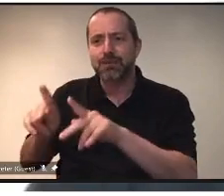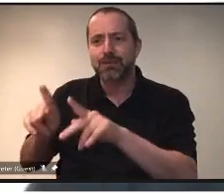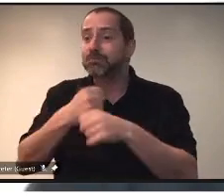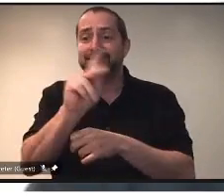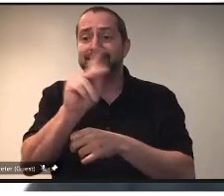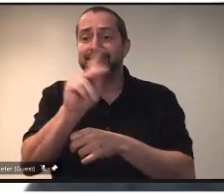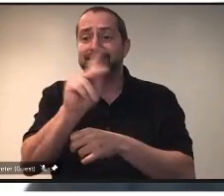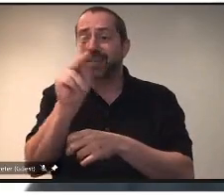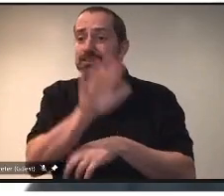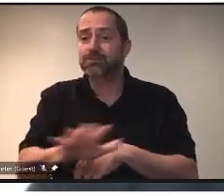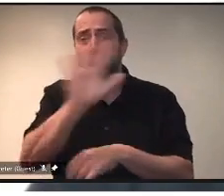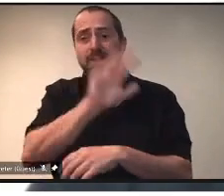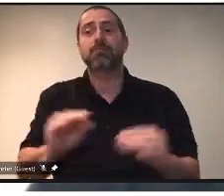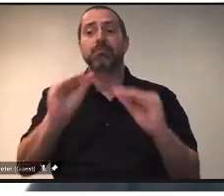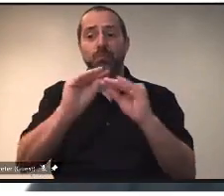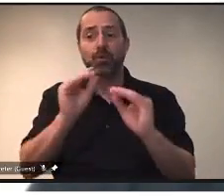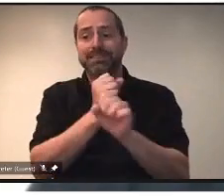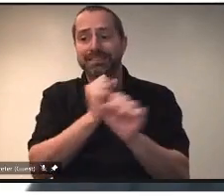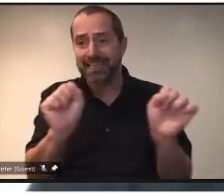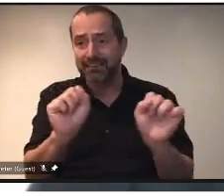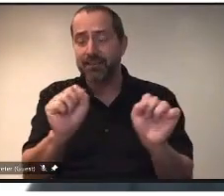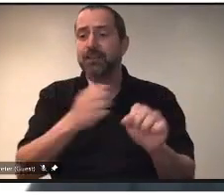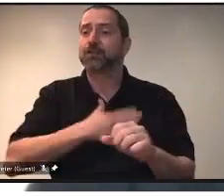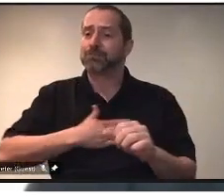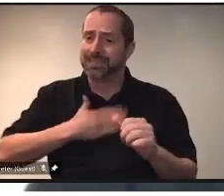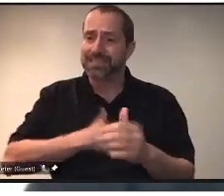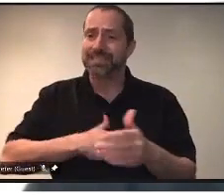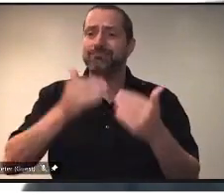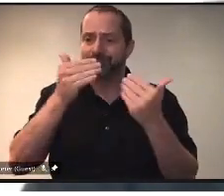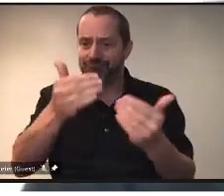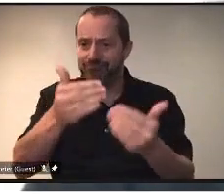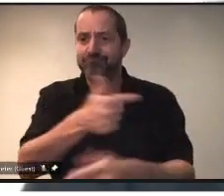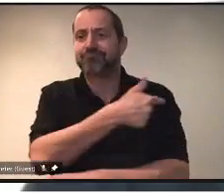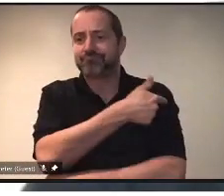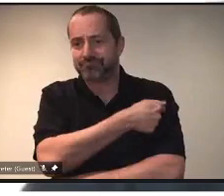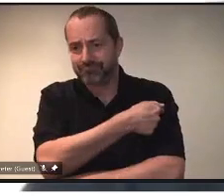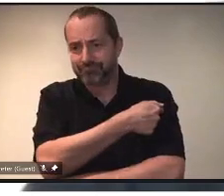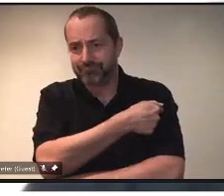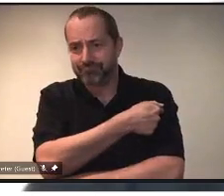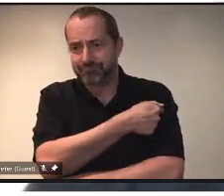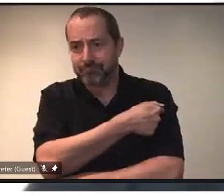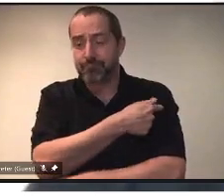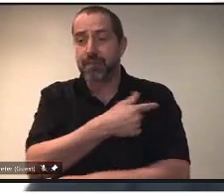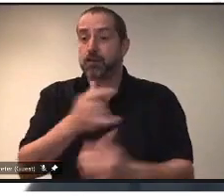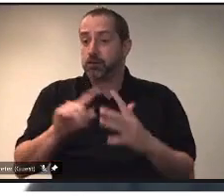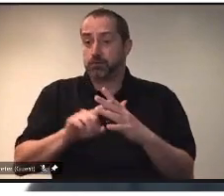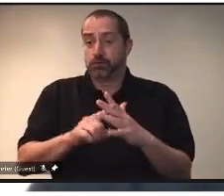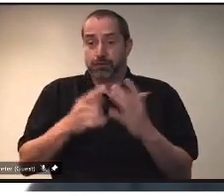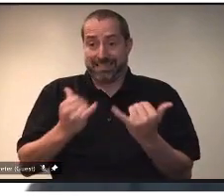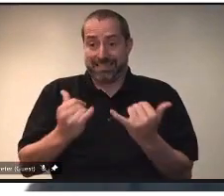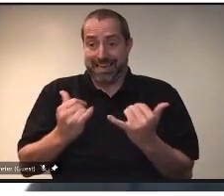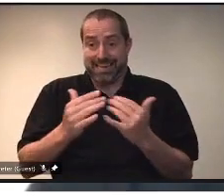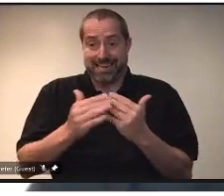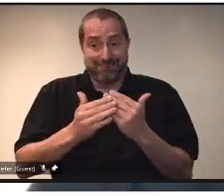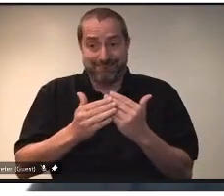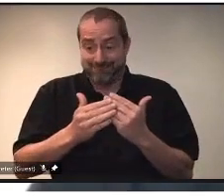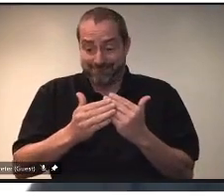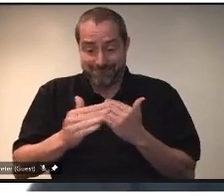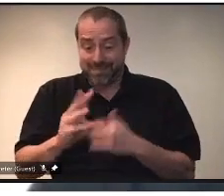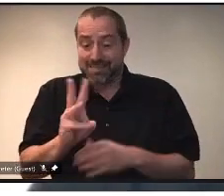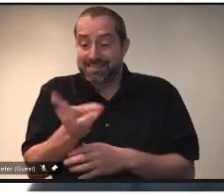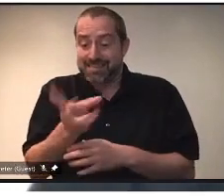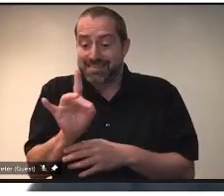so we can reopen and get back to normal. As of today, 68% of all Saskatchewan